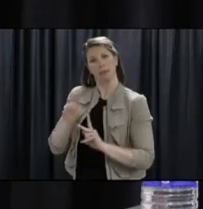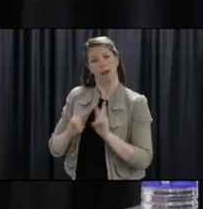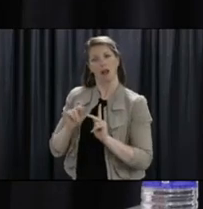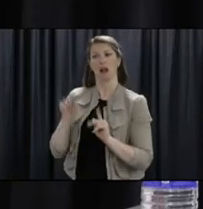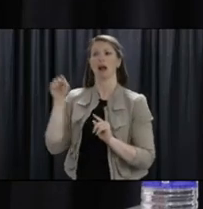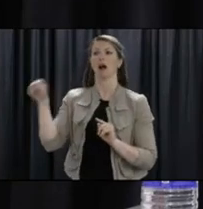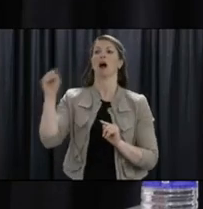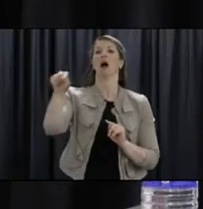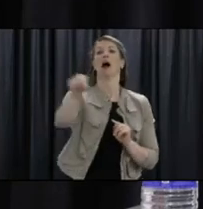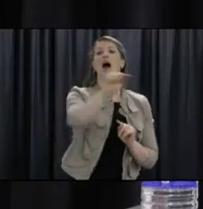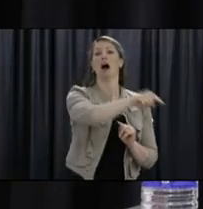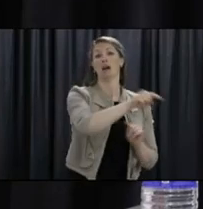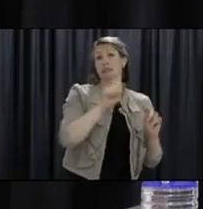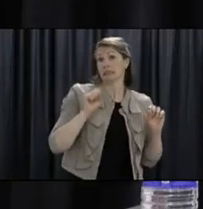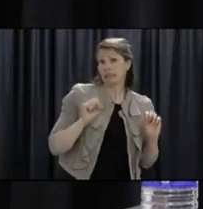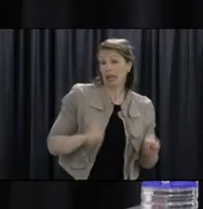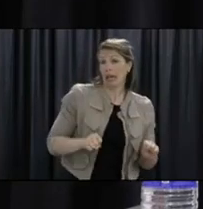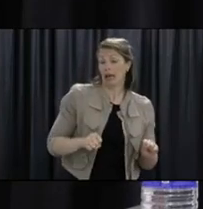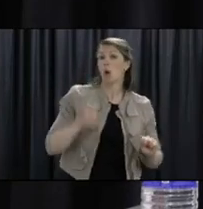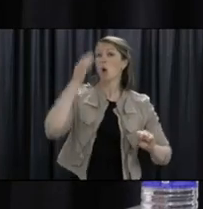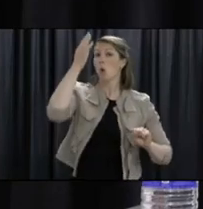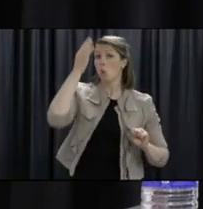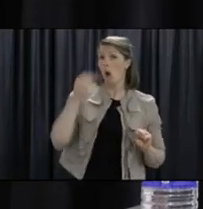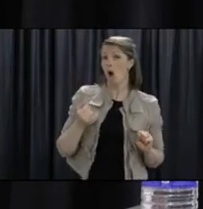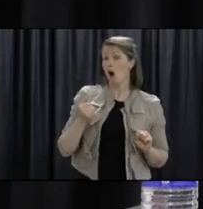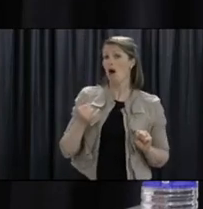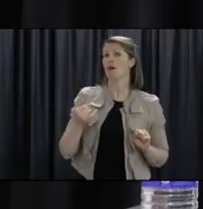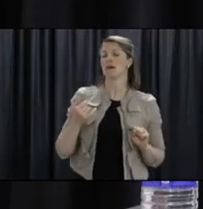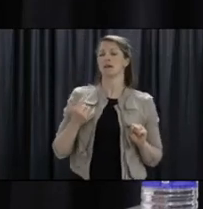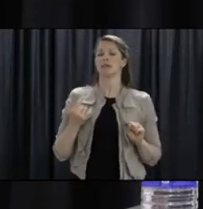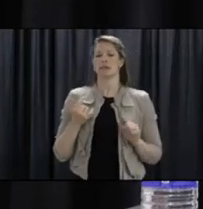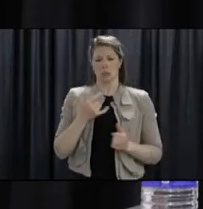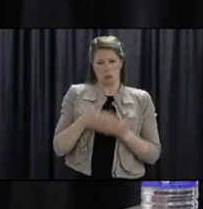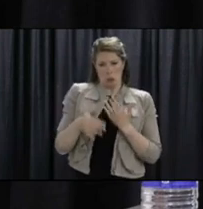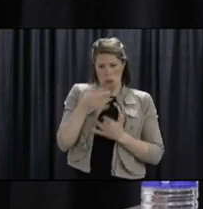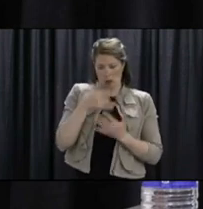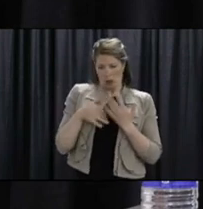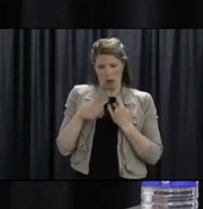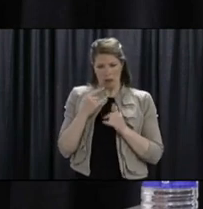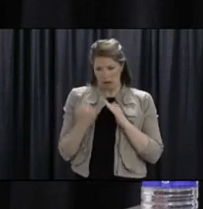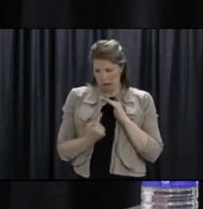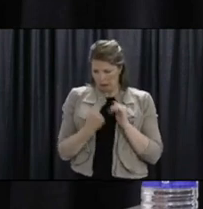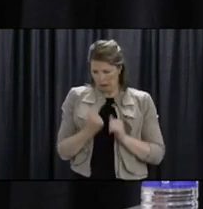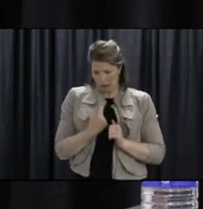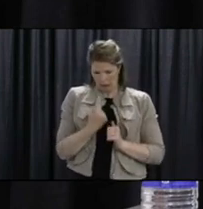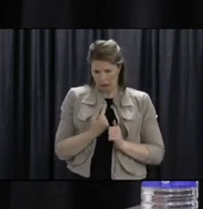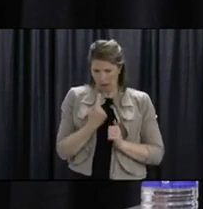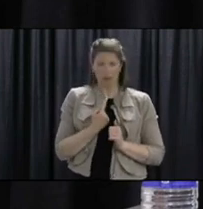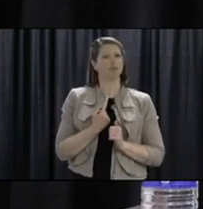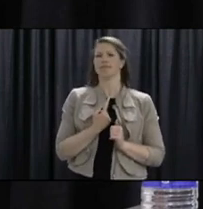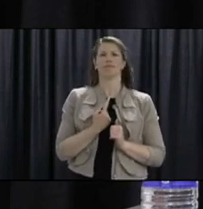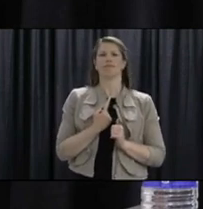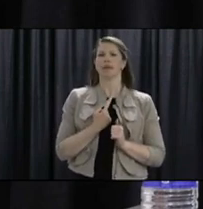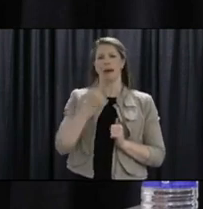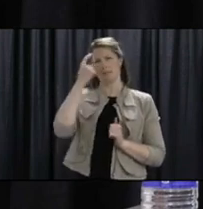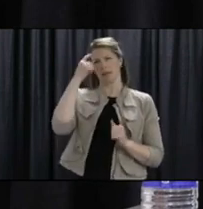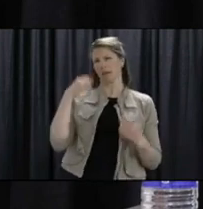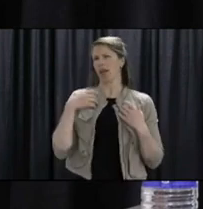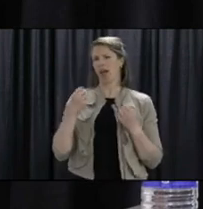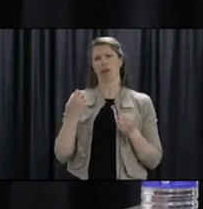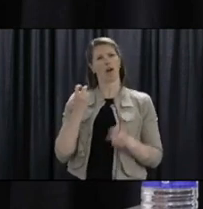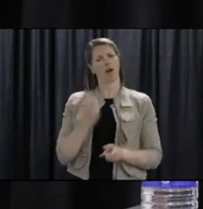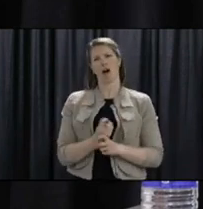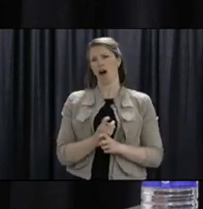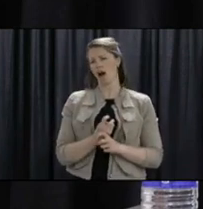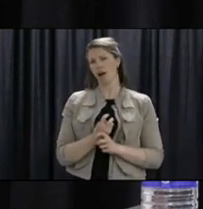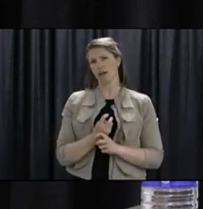separation that we've had. And even though people can connect virtually, uh, you know, I guess there's nothing like really being able to see someone in person. So